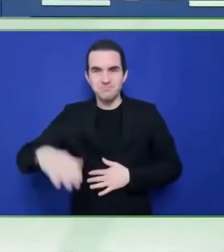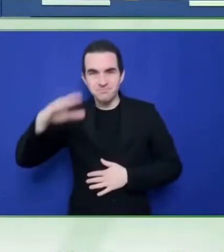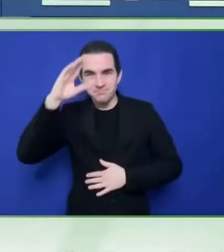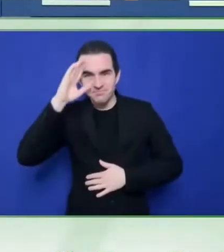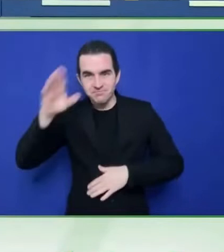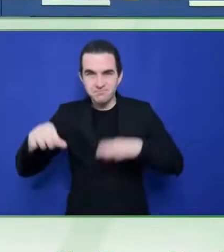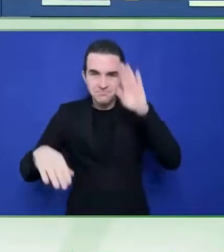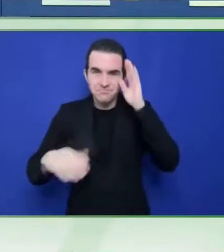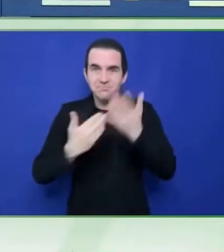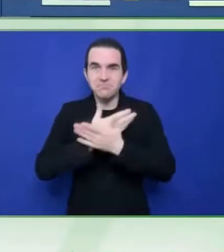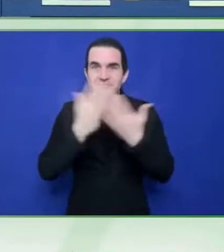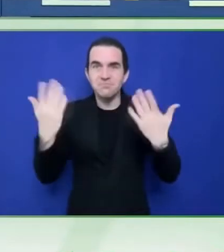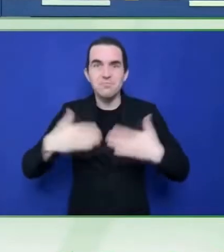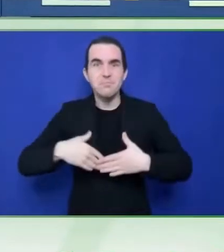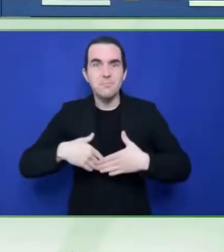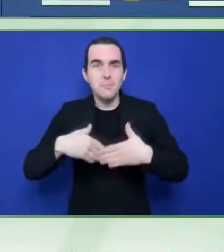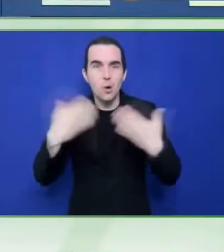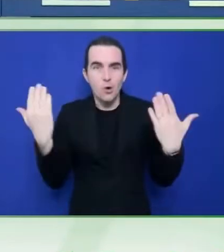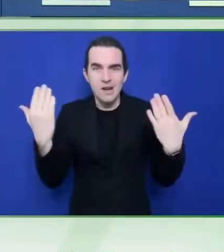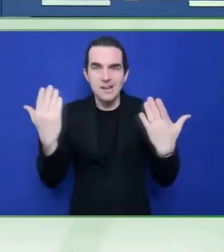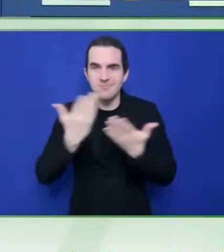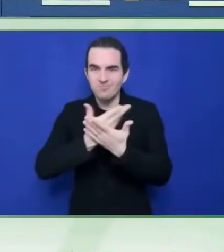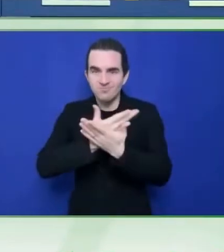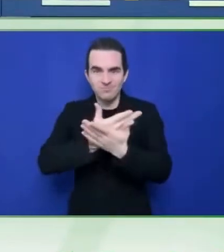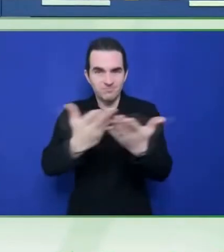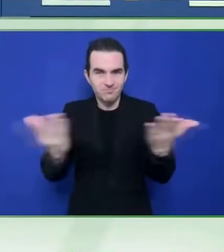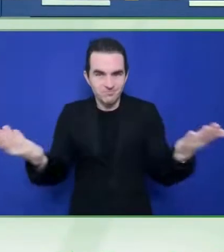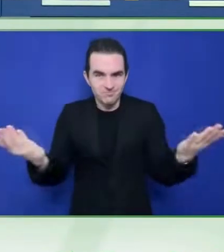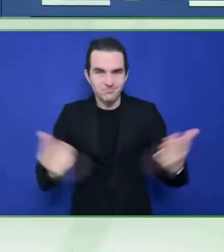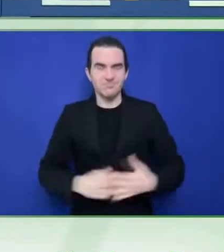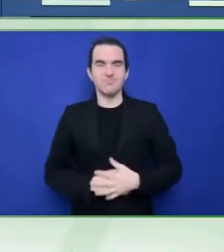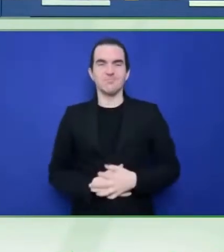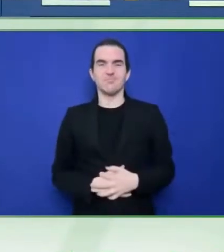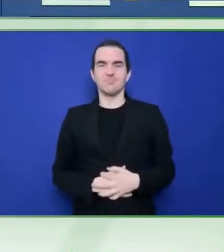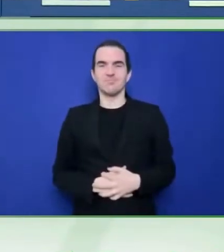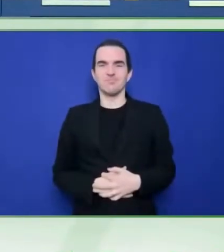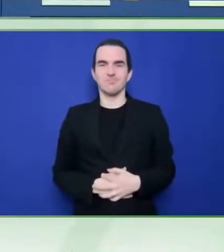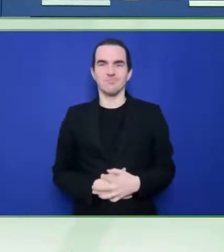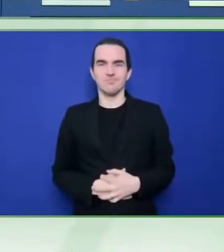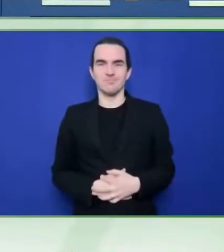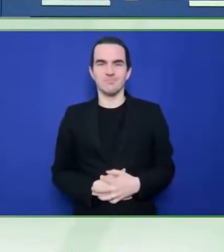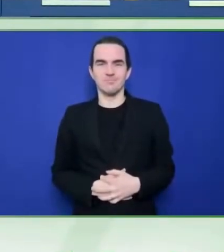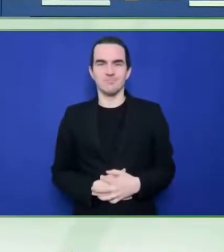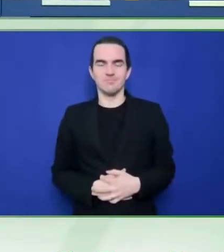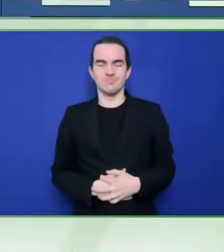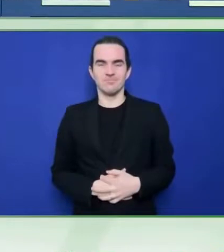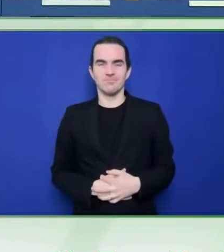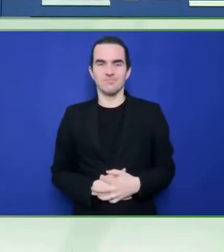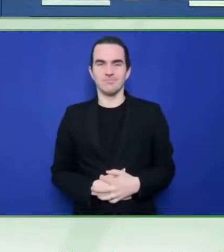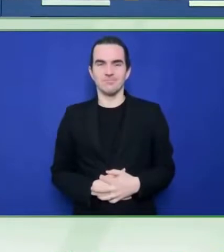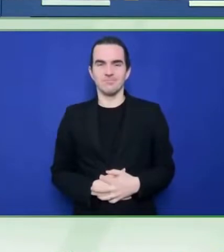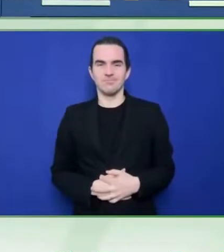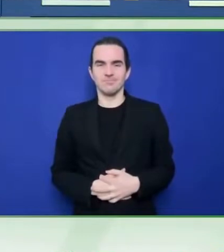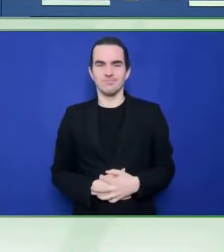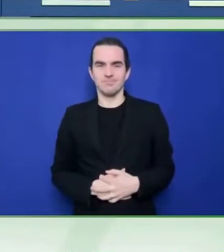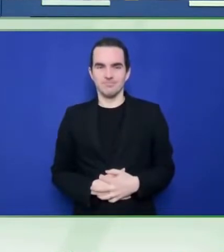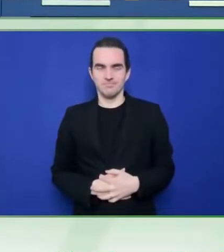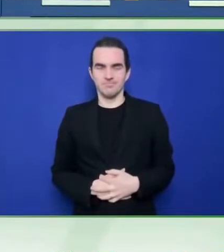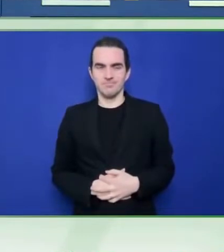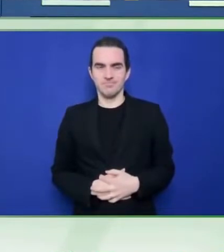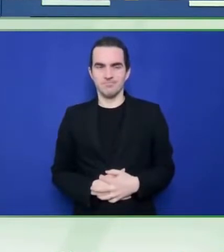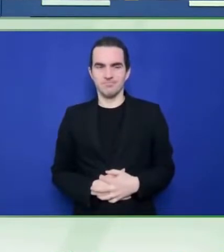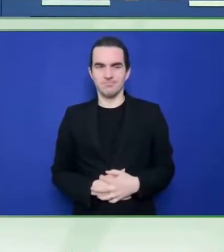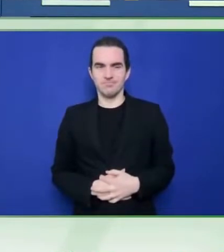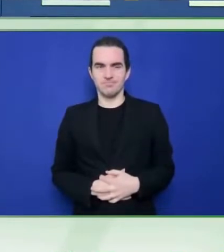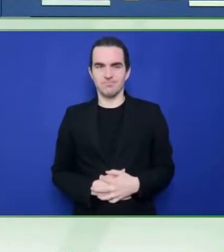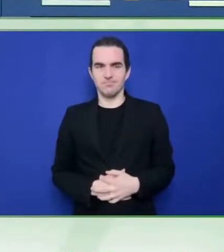OHK for short, a local TV station in Japan. We have been using sign language broadcasting